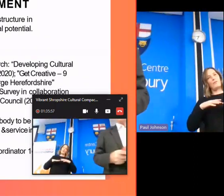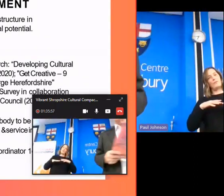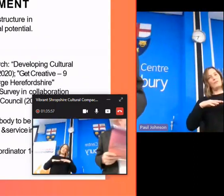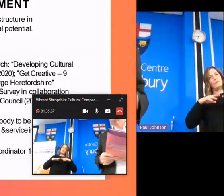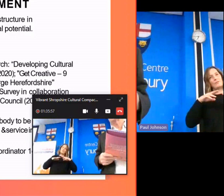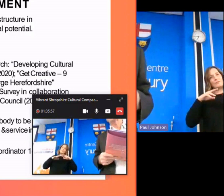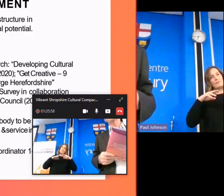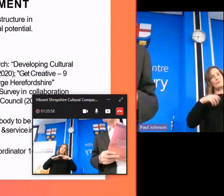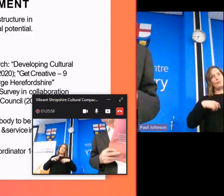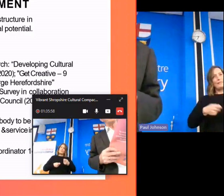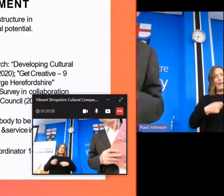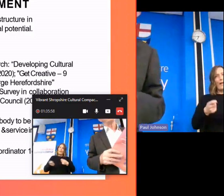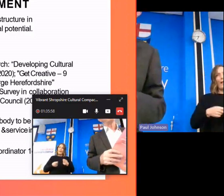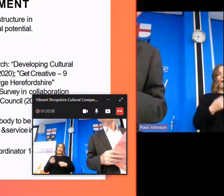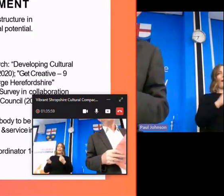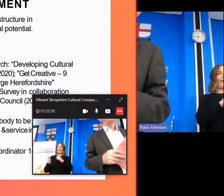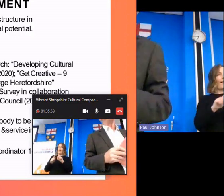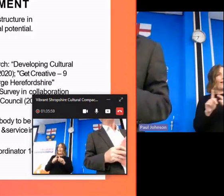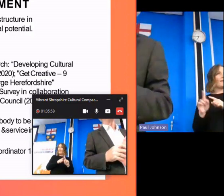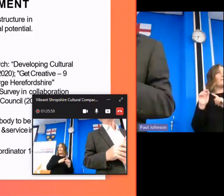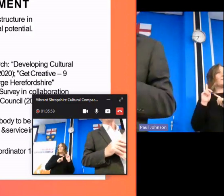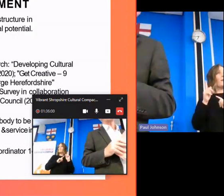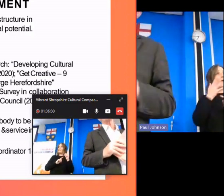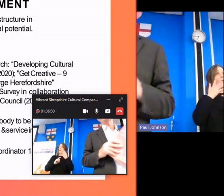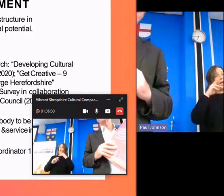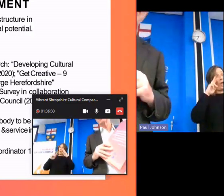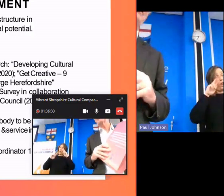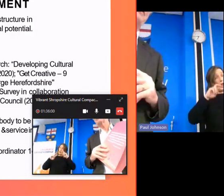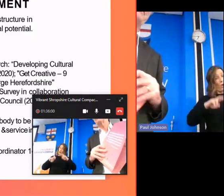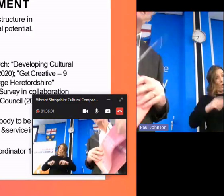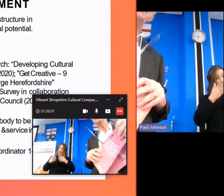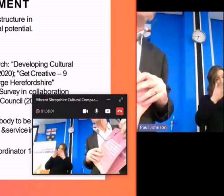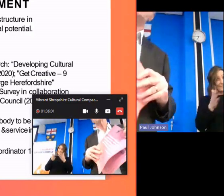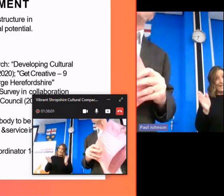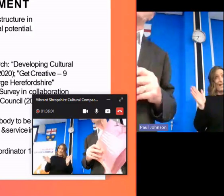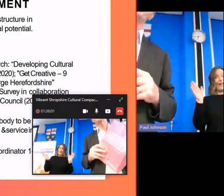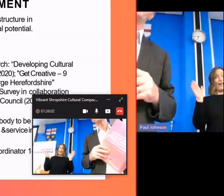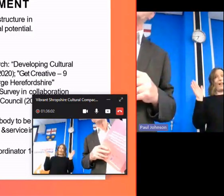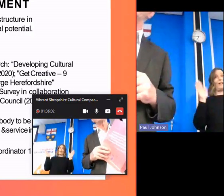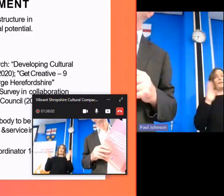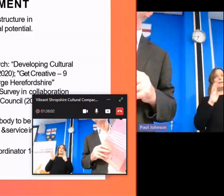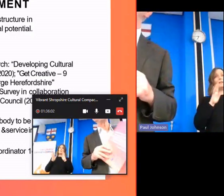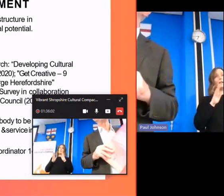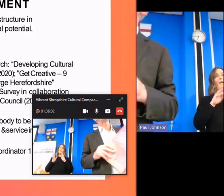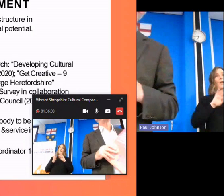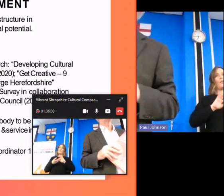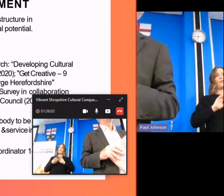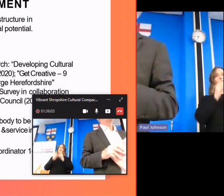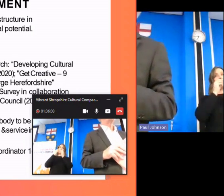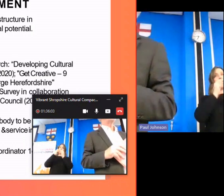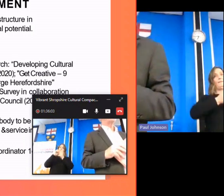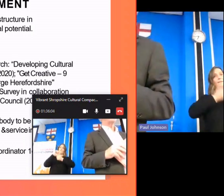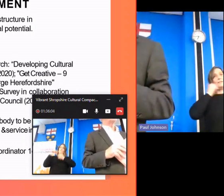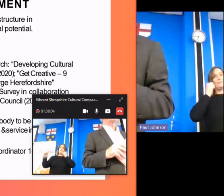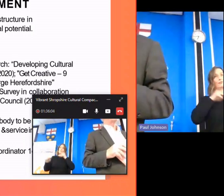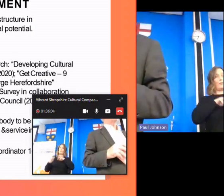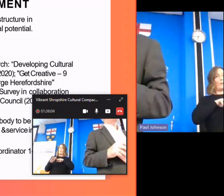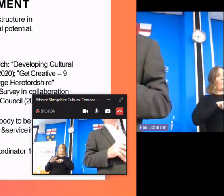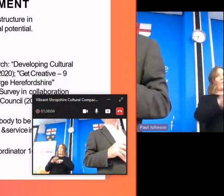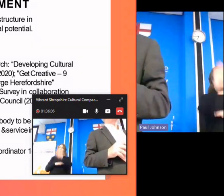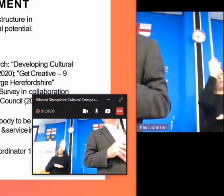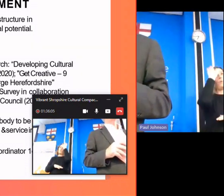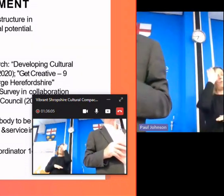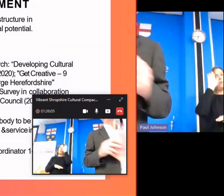but actually um when we look at the scale and the growth of the industry of the creative industry it is huge